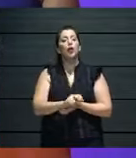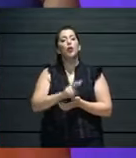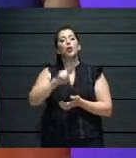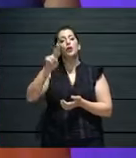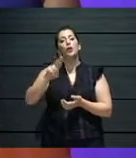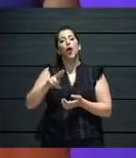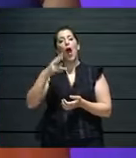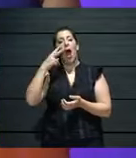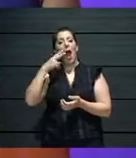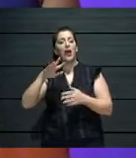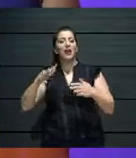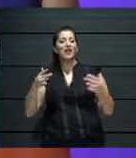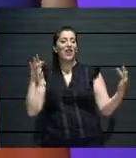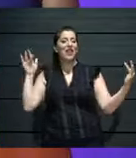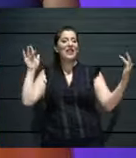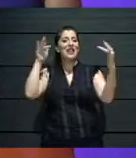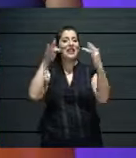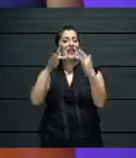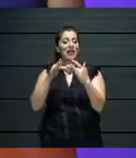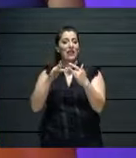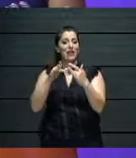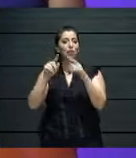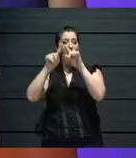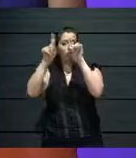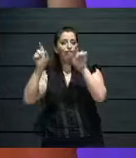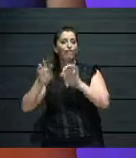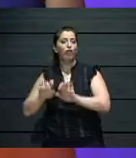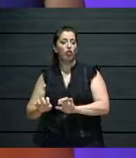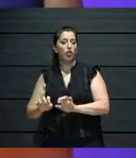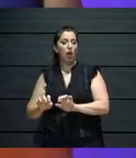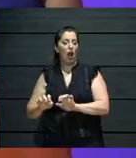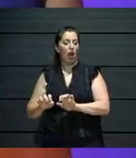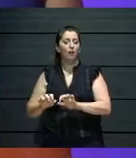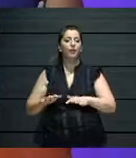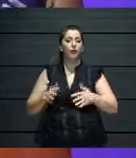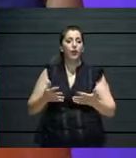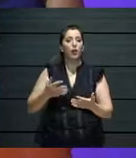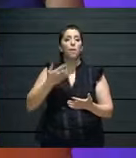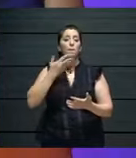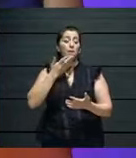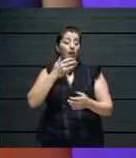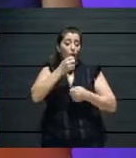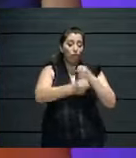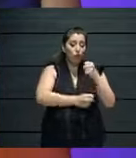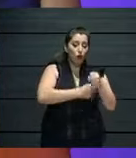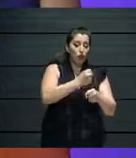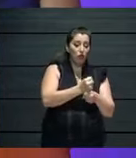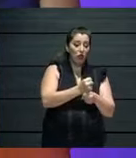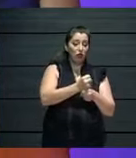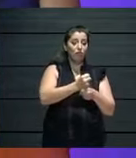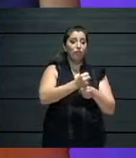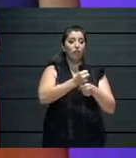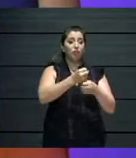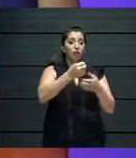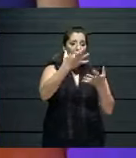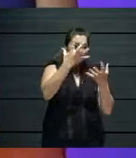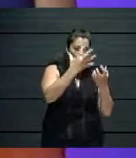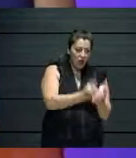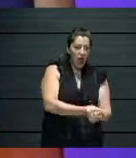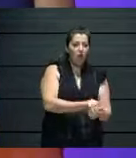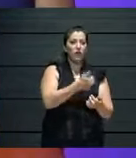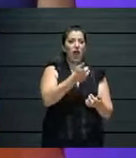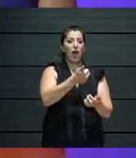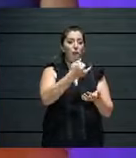digital world and how those can really be taken further when, um, projects are well documented and, uh, and so on. Um,